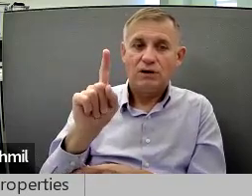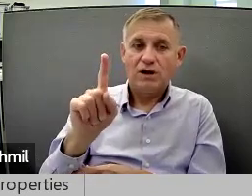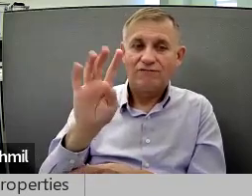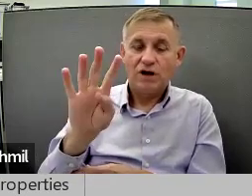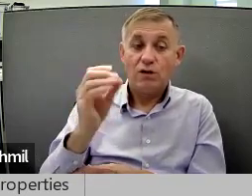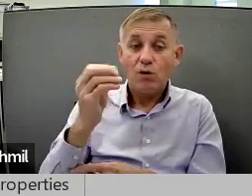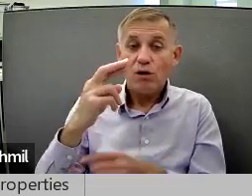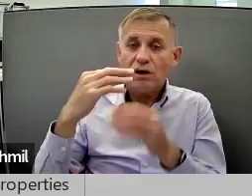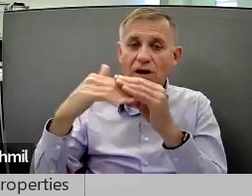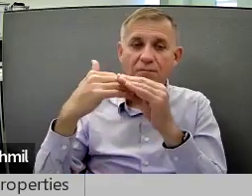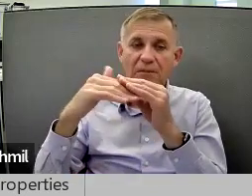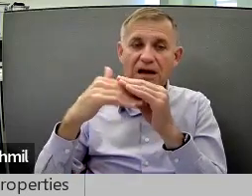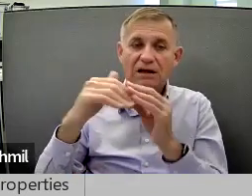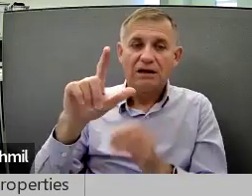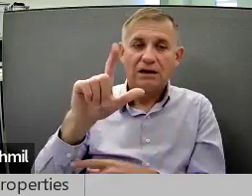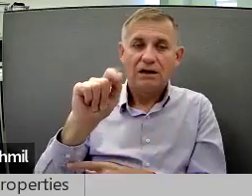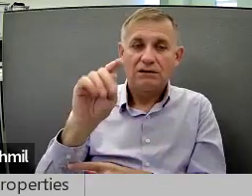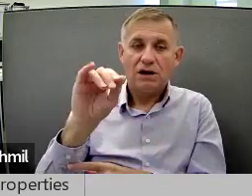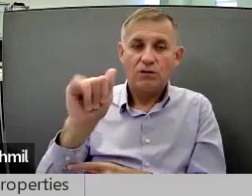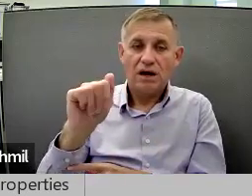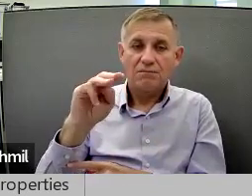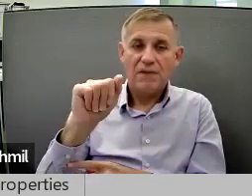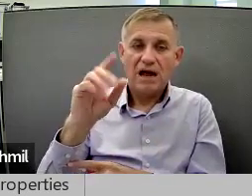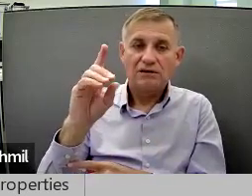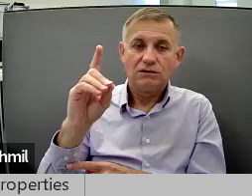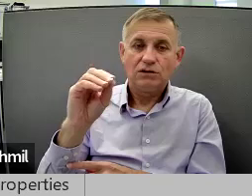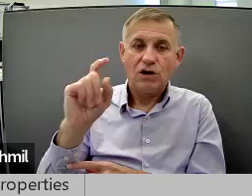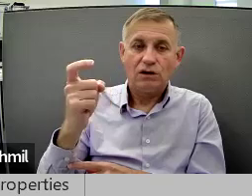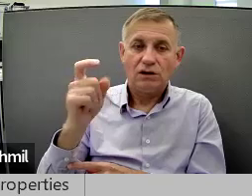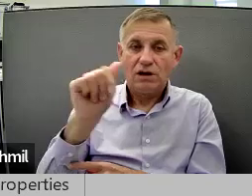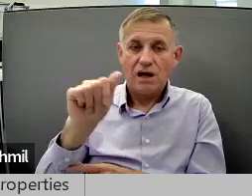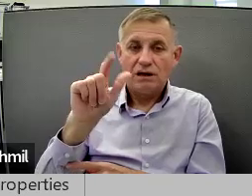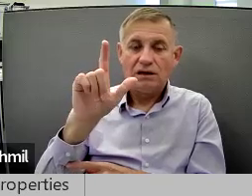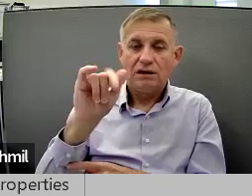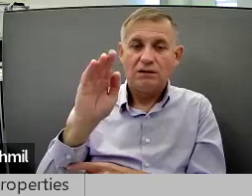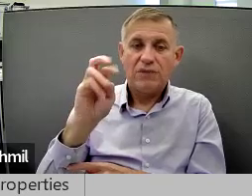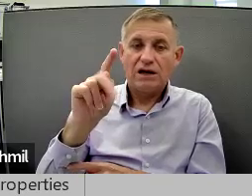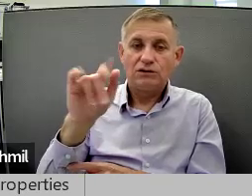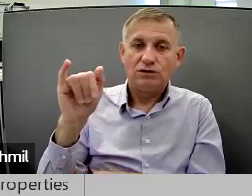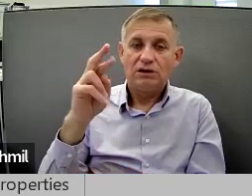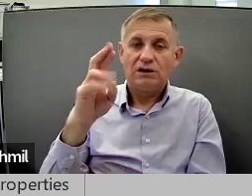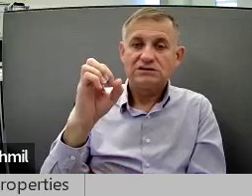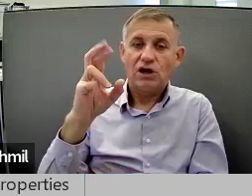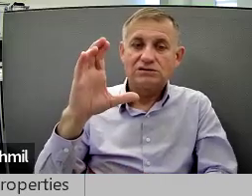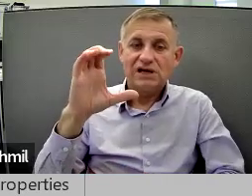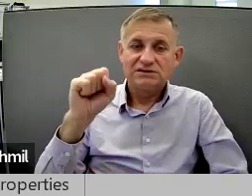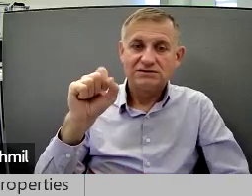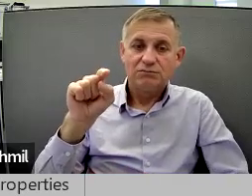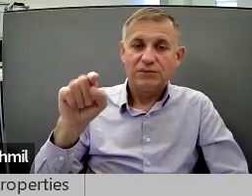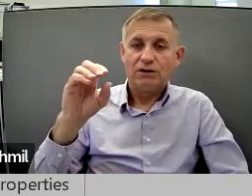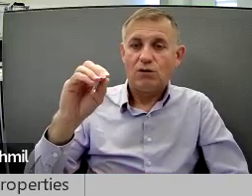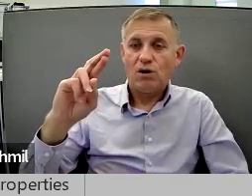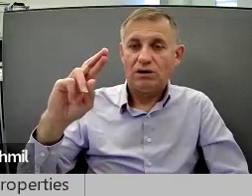114, or email her at laetoyamaddox at libertyresources